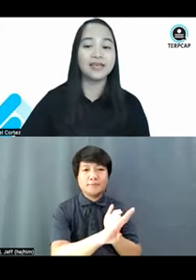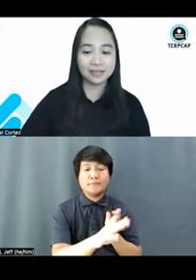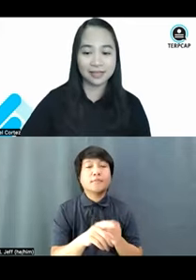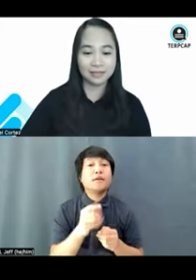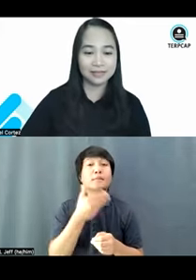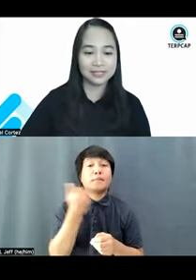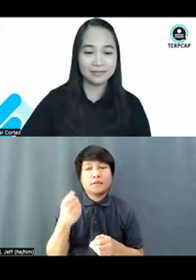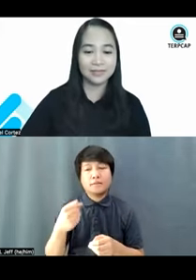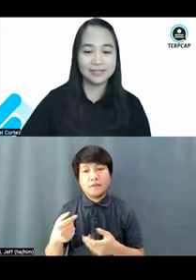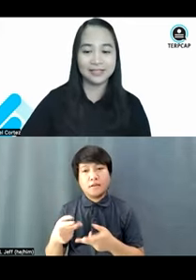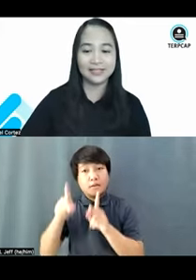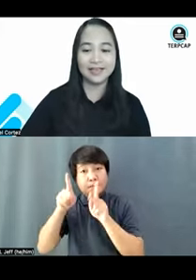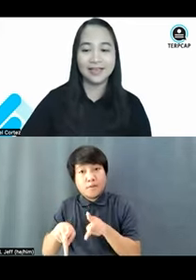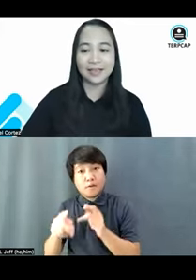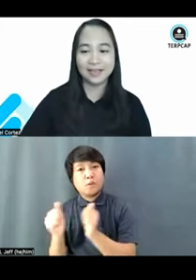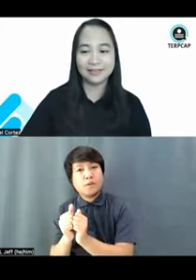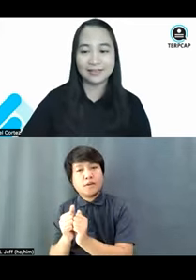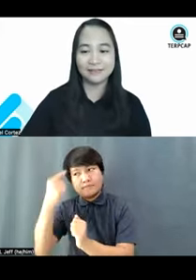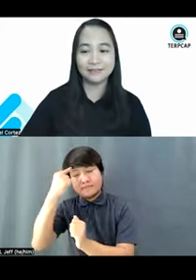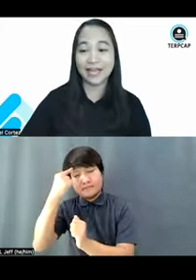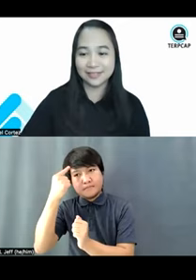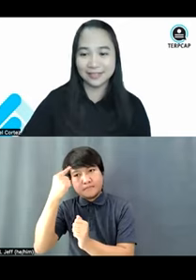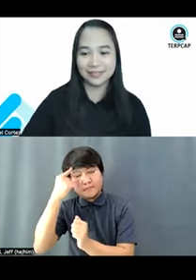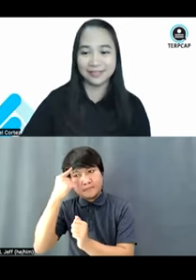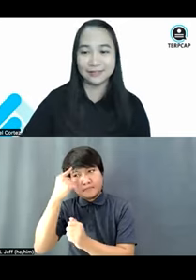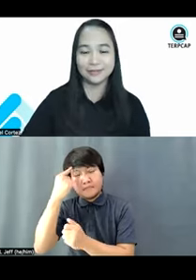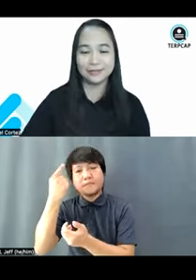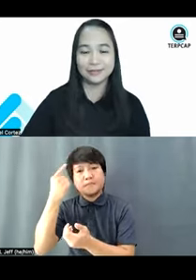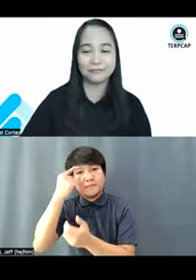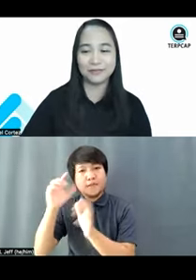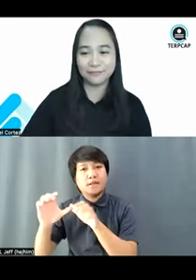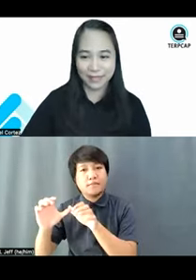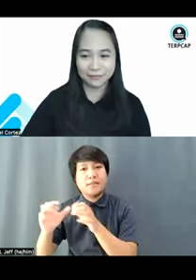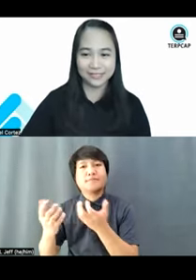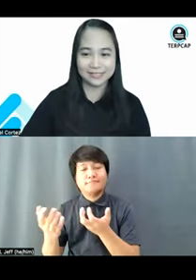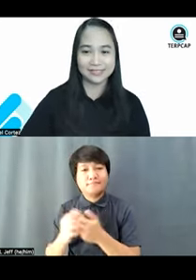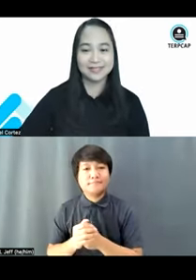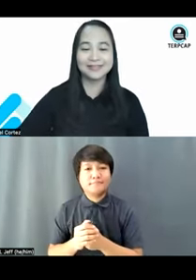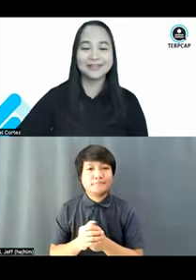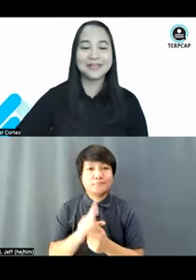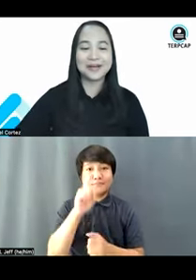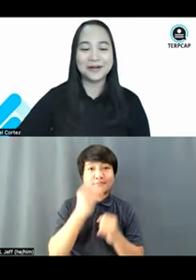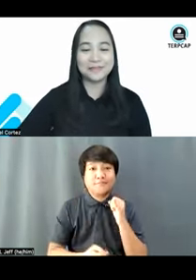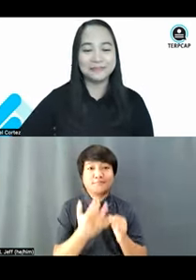intellectual disability. And finally, you know, one of my favorites,